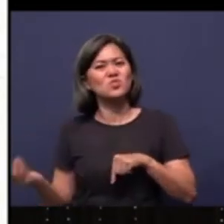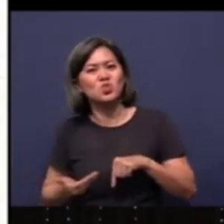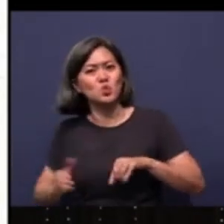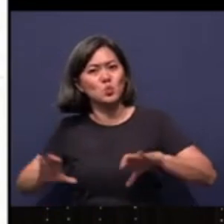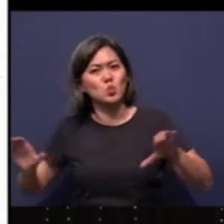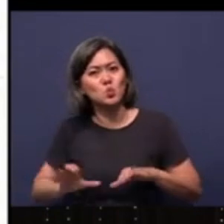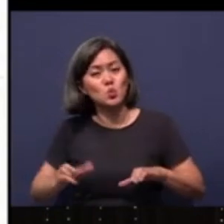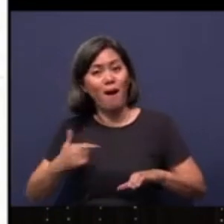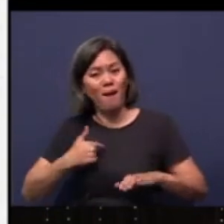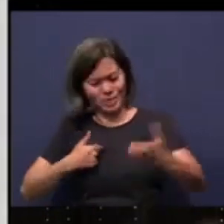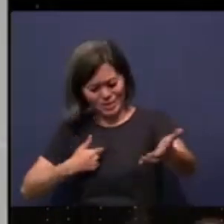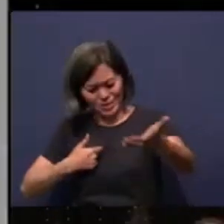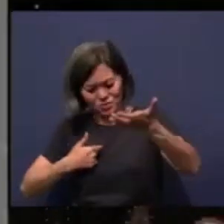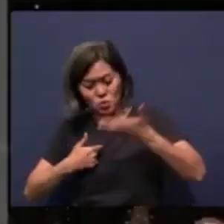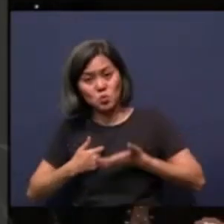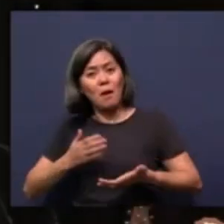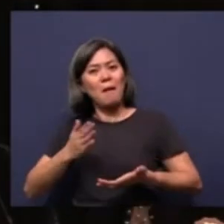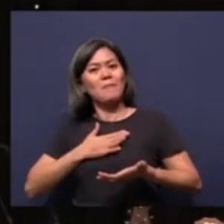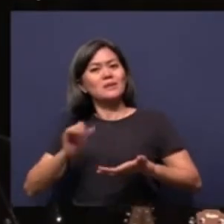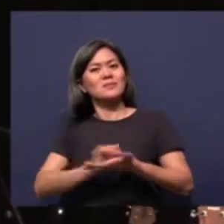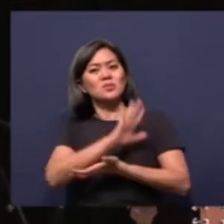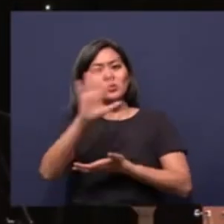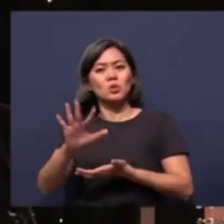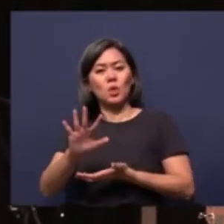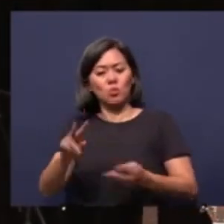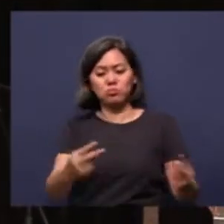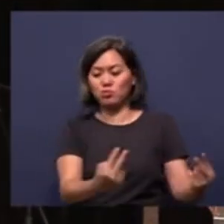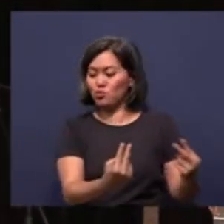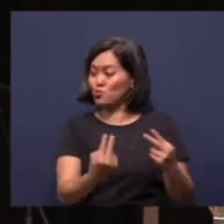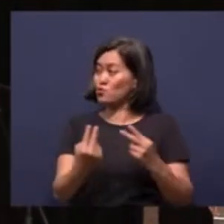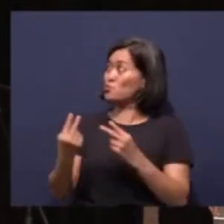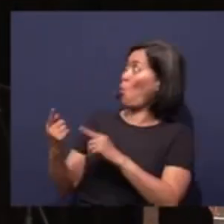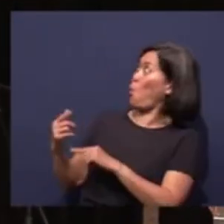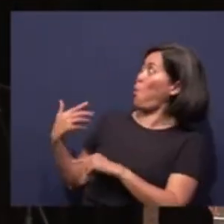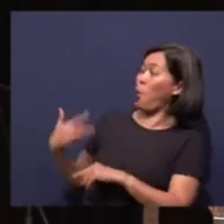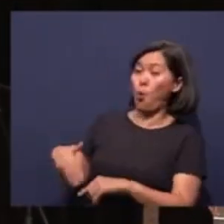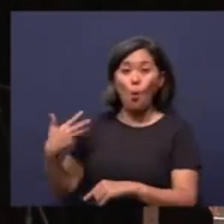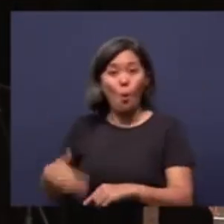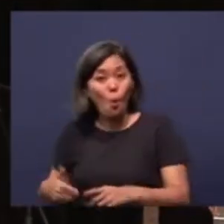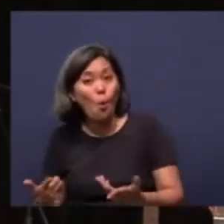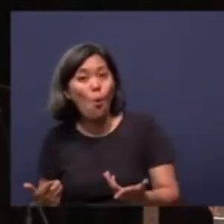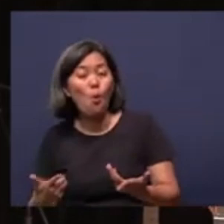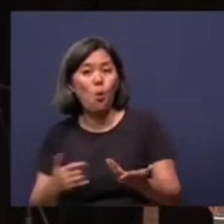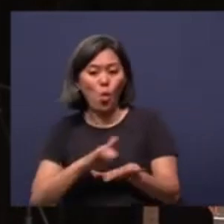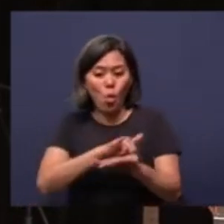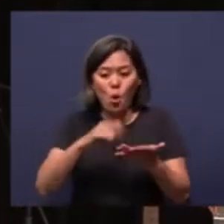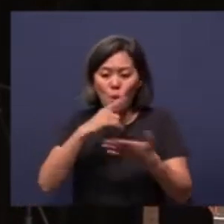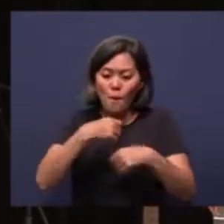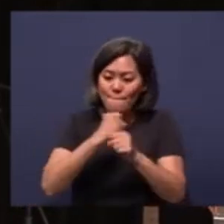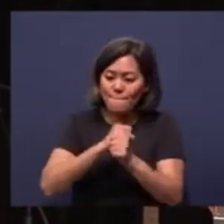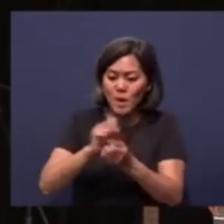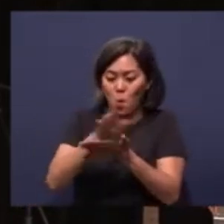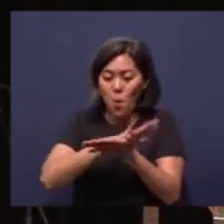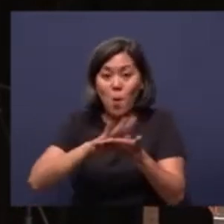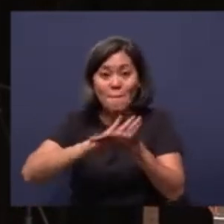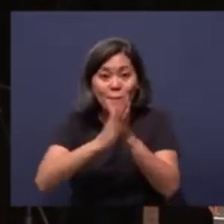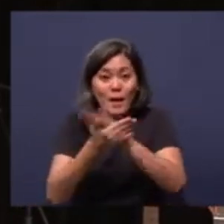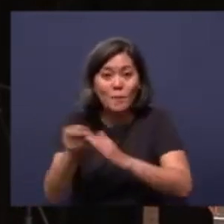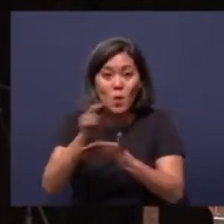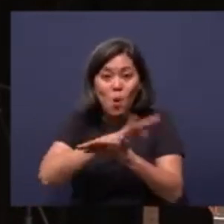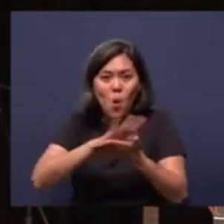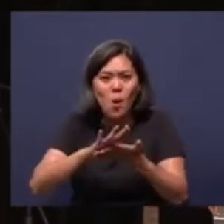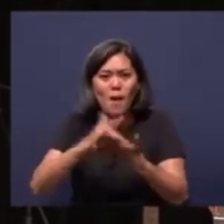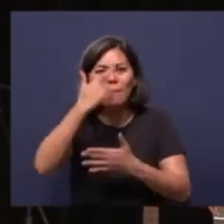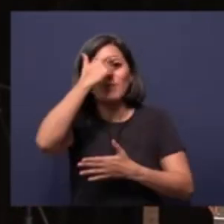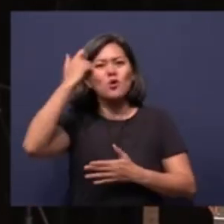so that my glory will be seen, that redeemed can be, and those who are made holy are because